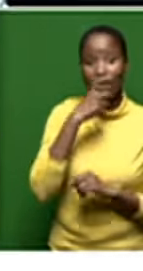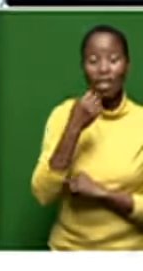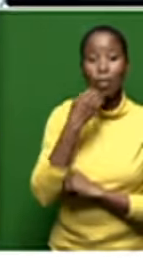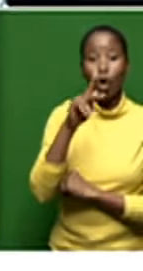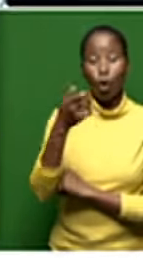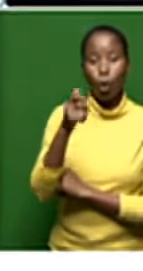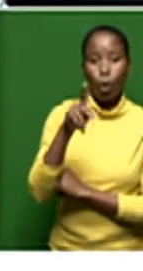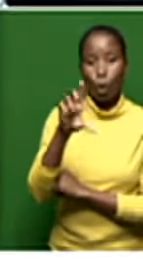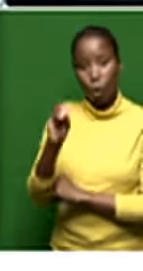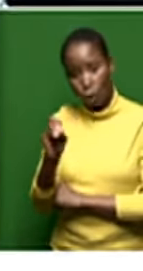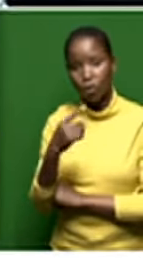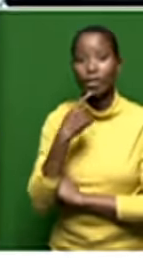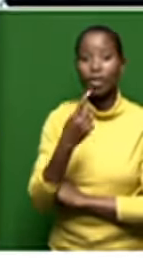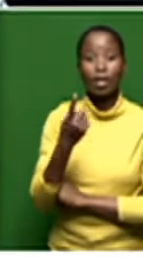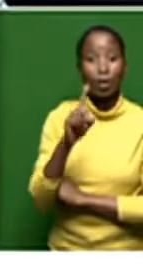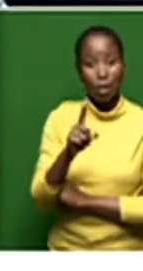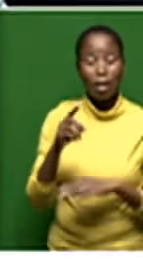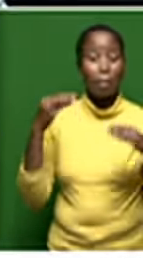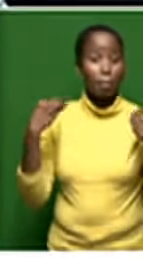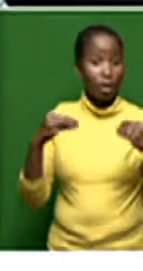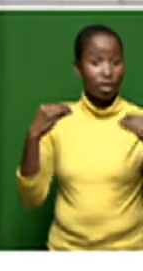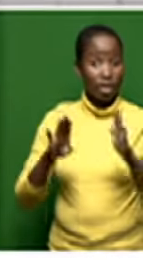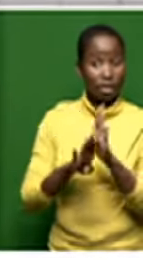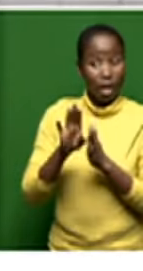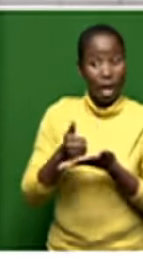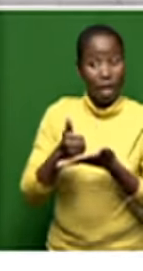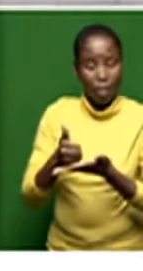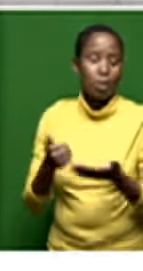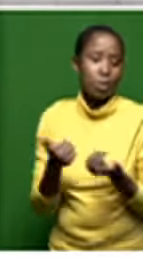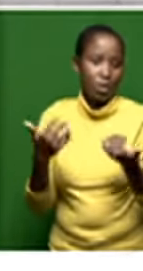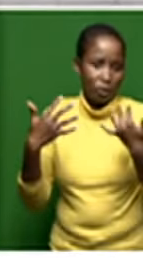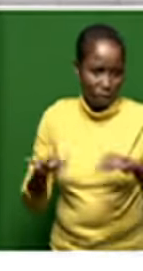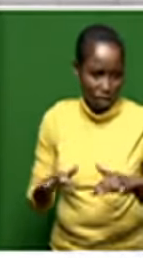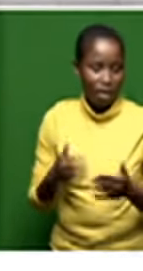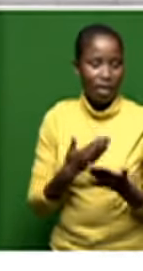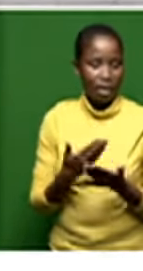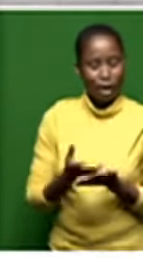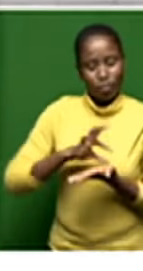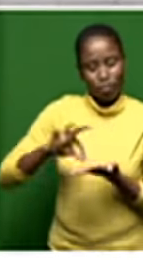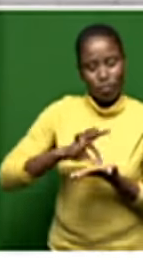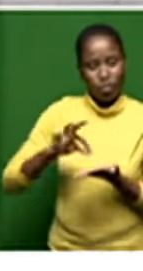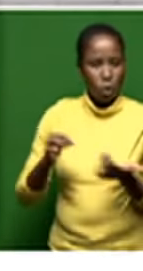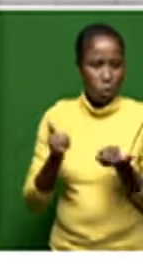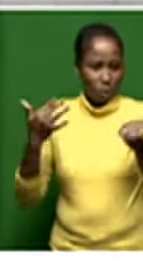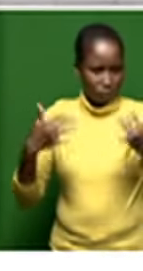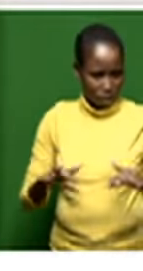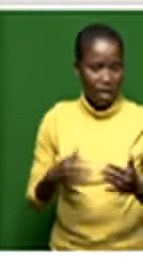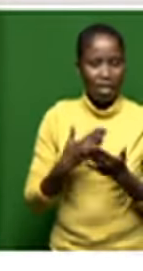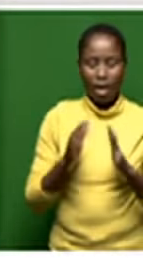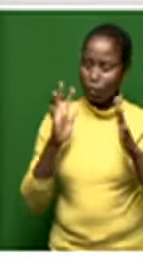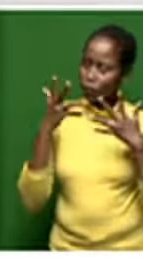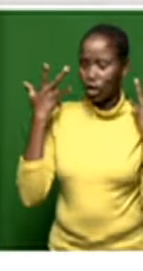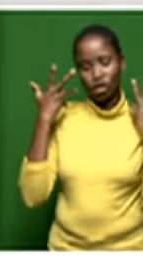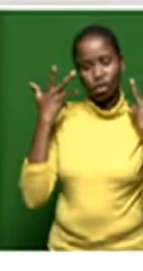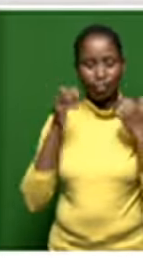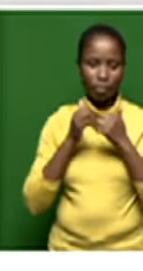public that the business rescue process was managed and it was done to clean up and to provide a fresh start